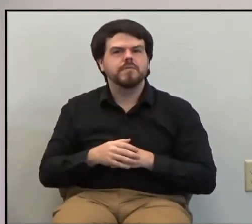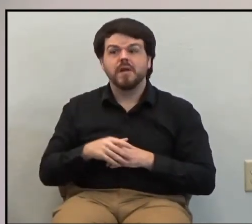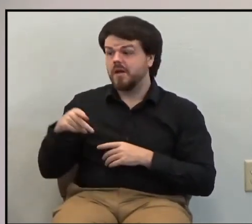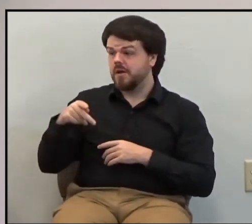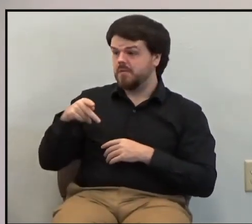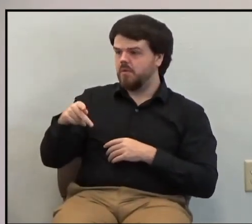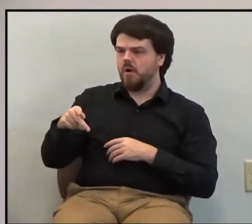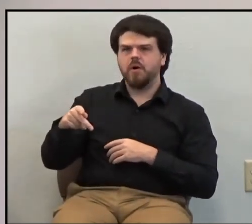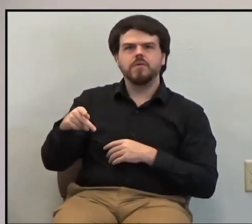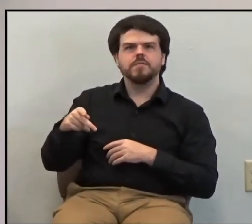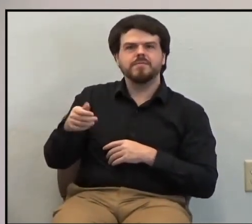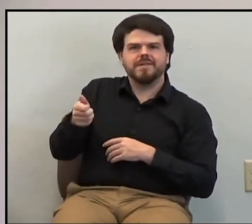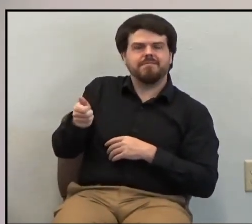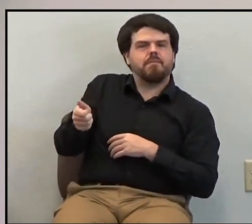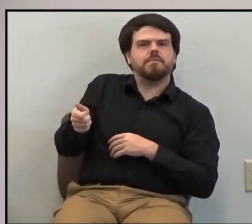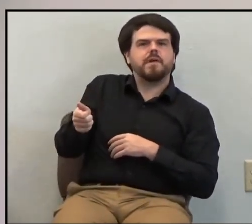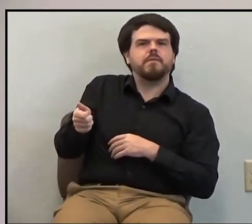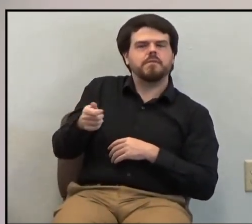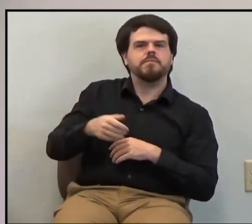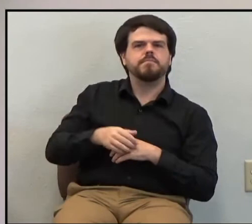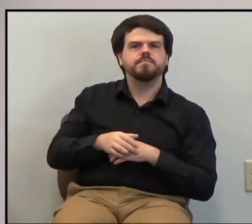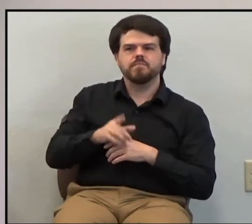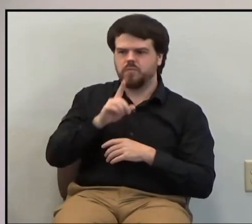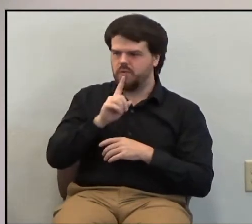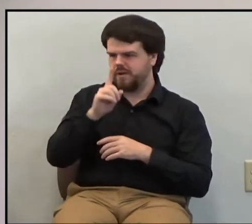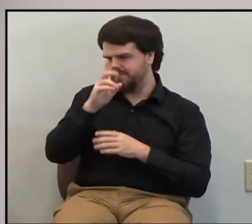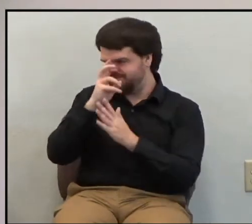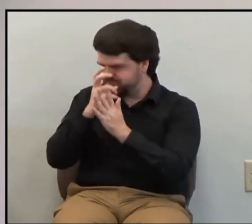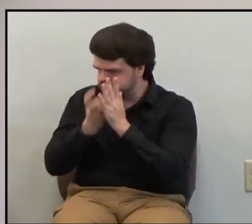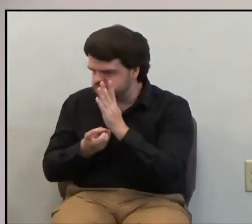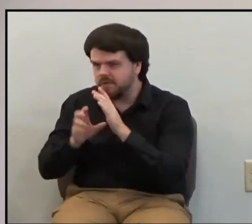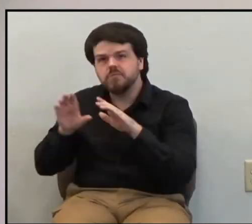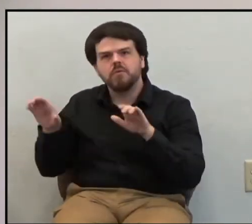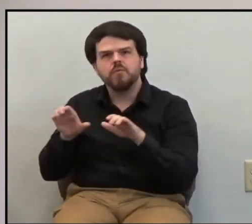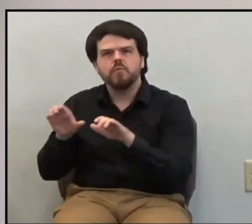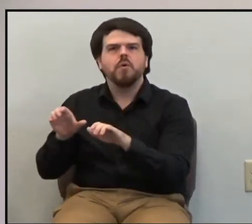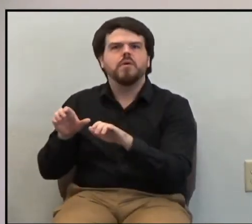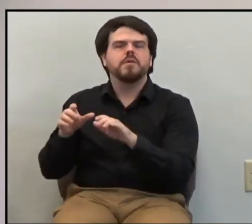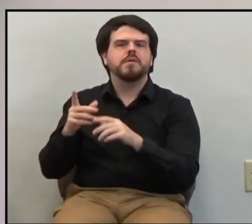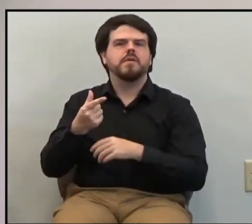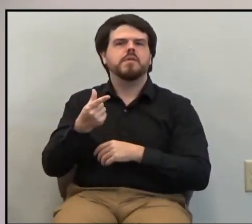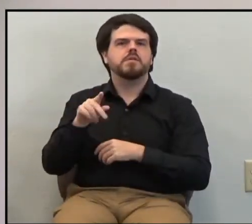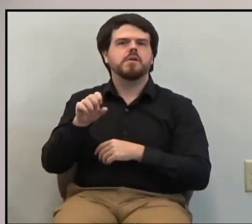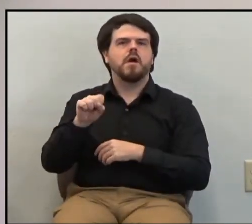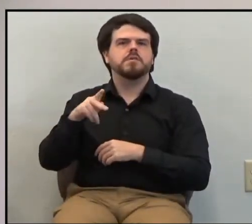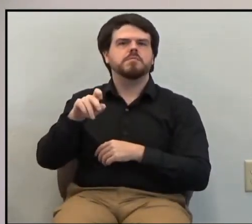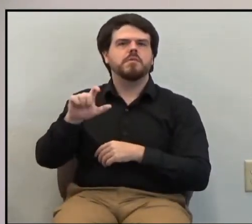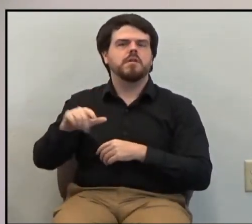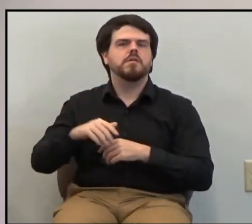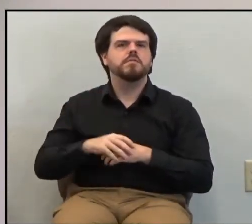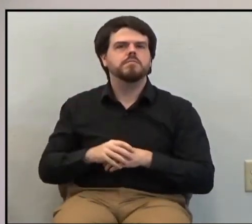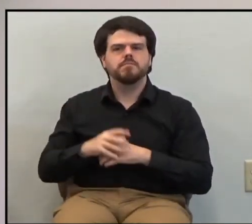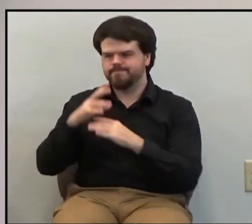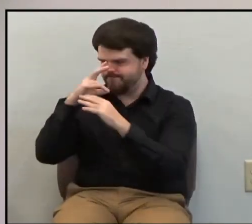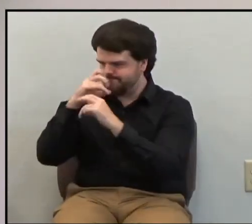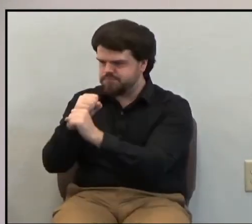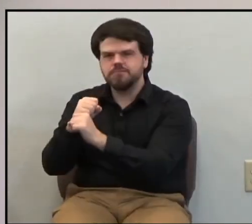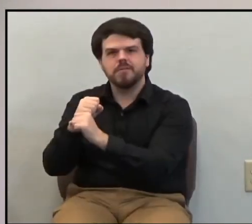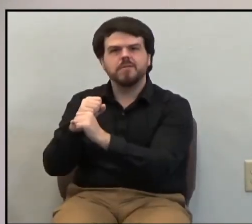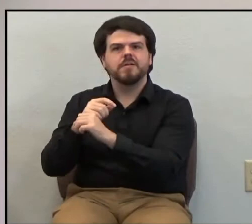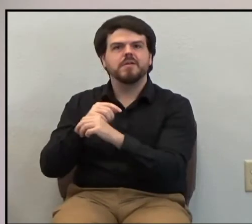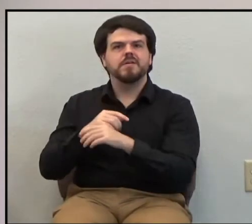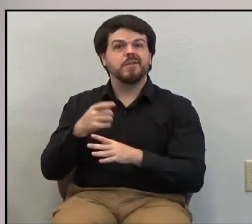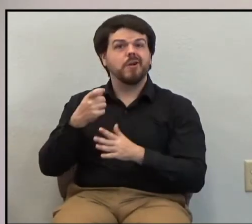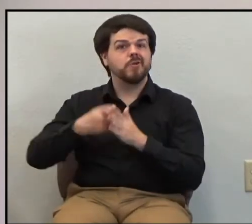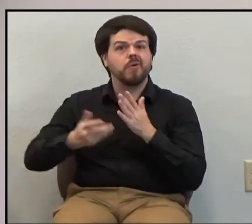himself, Paul gave himself to this cause, the cause of the gospel, at the cost of great